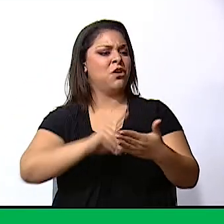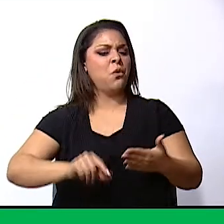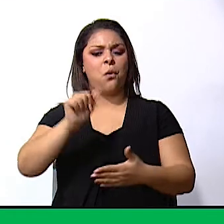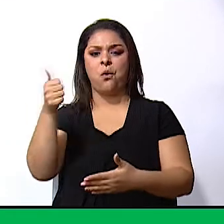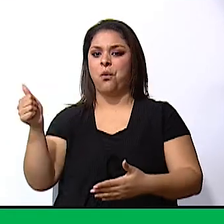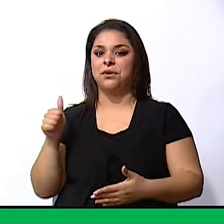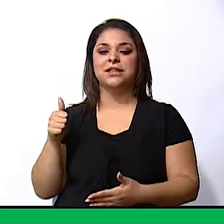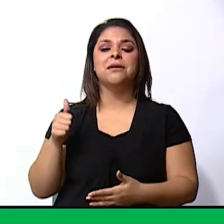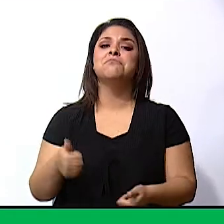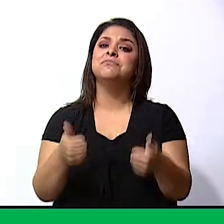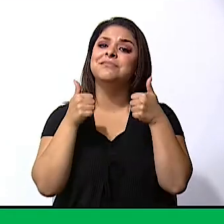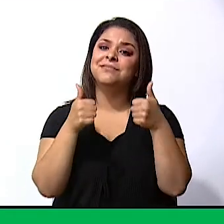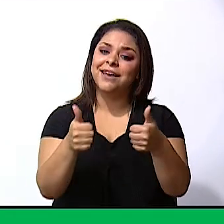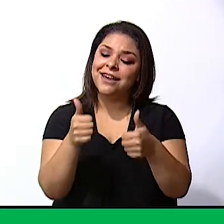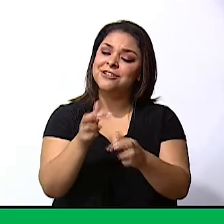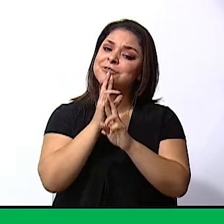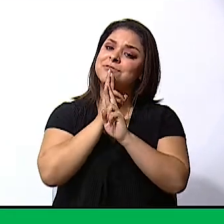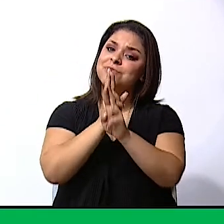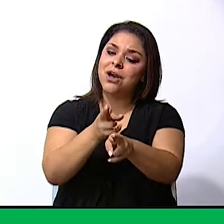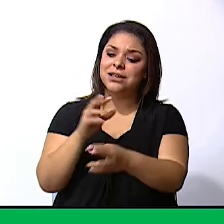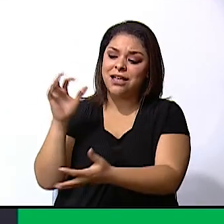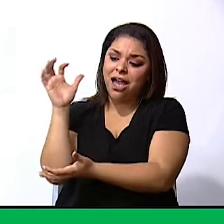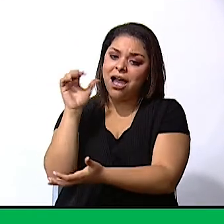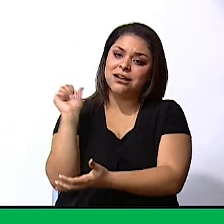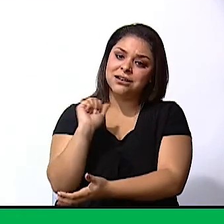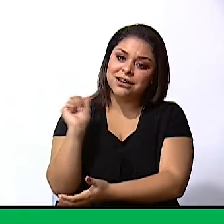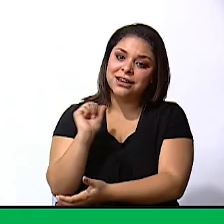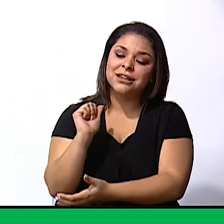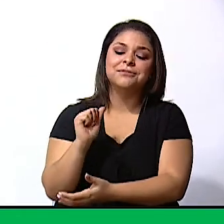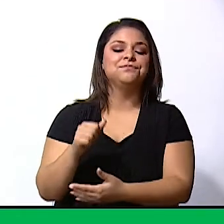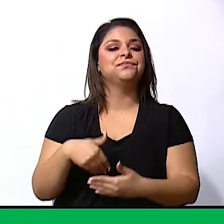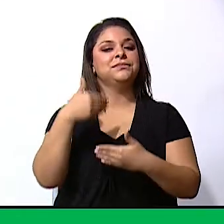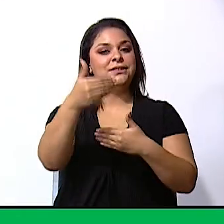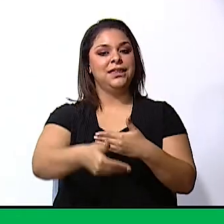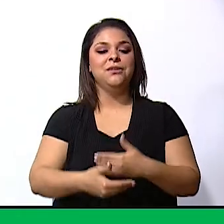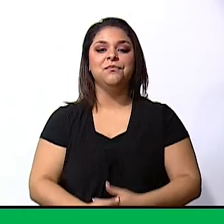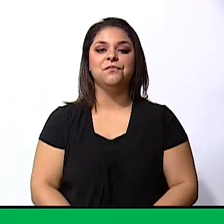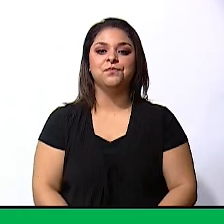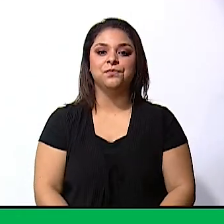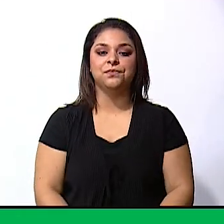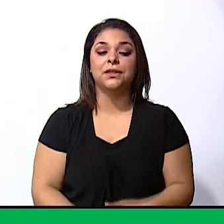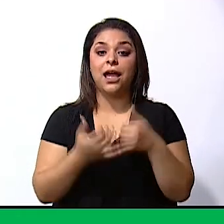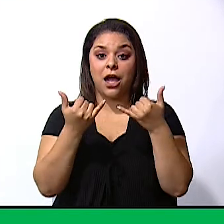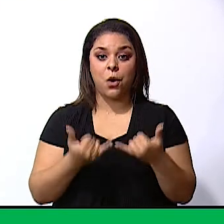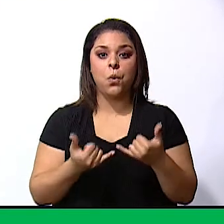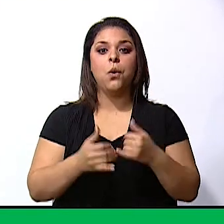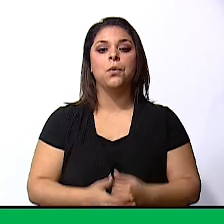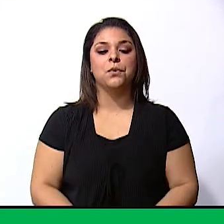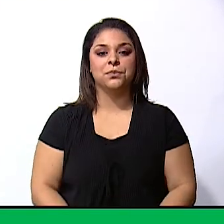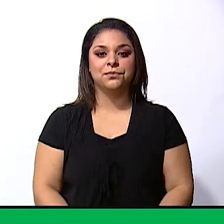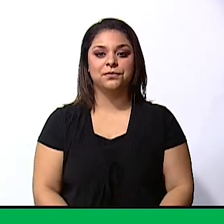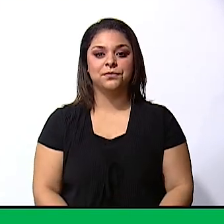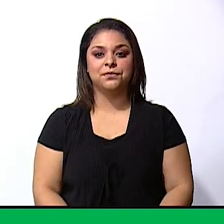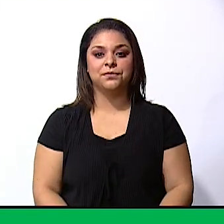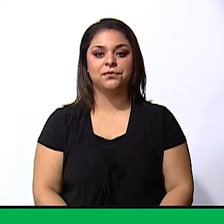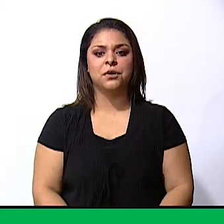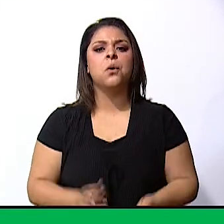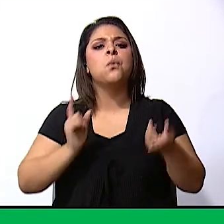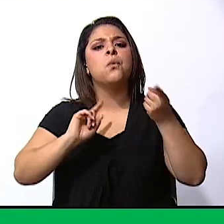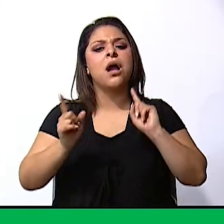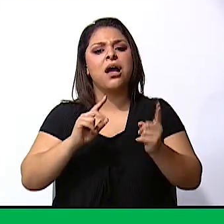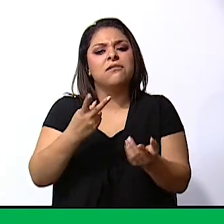very good answers arlin let's see our next one now what are some values